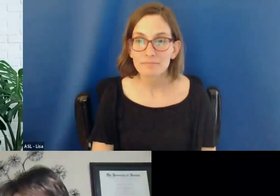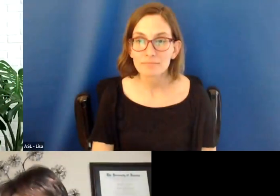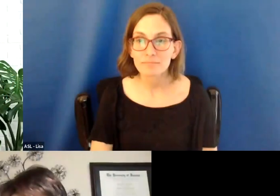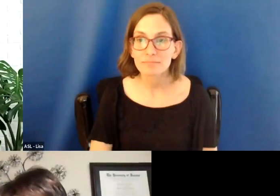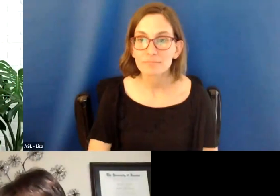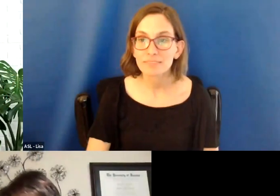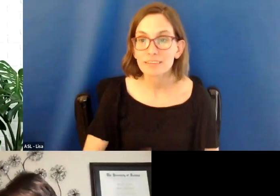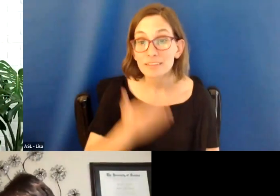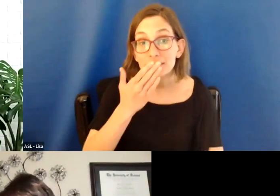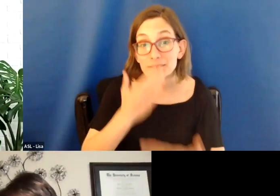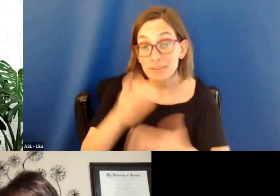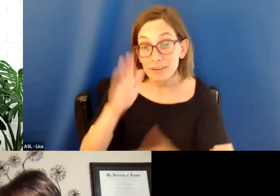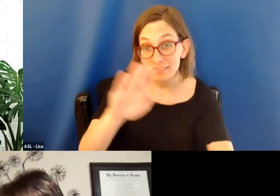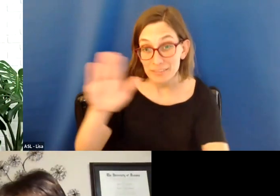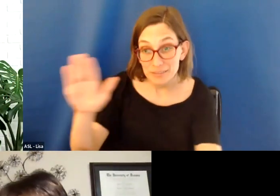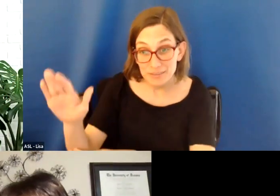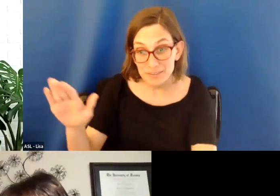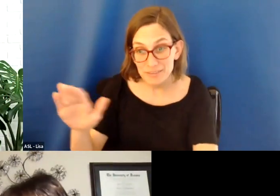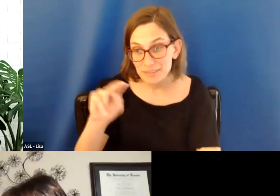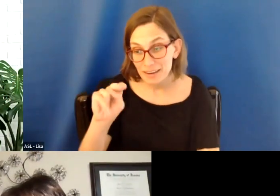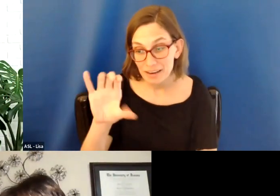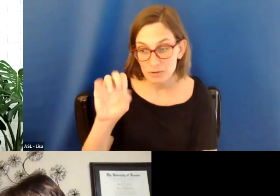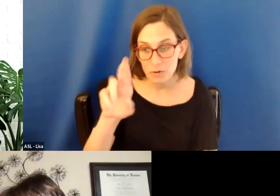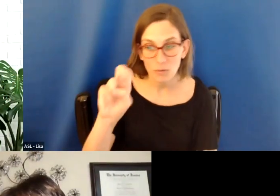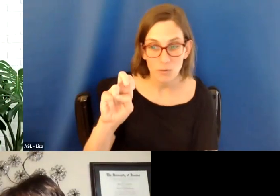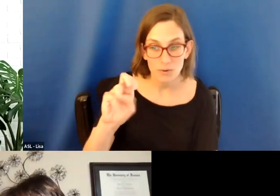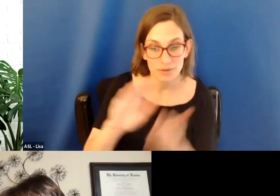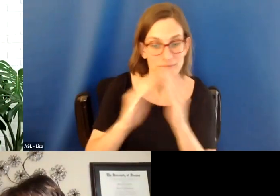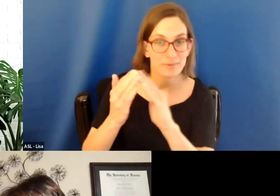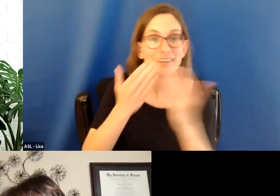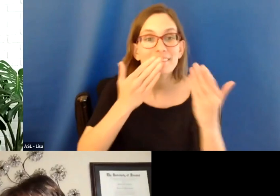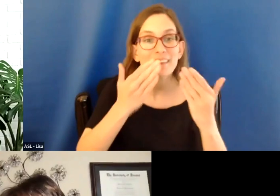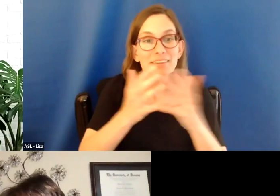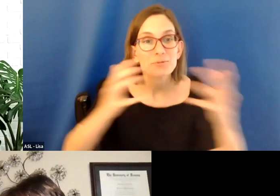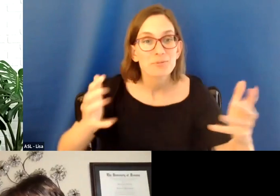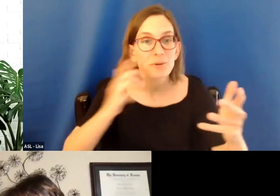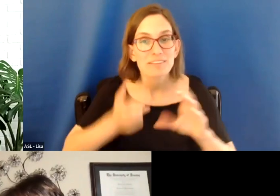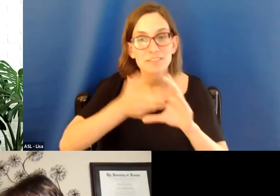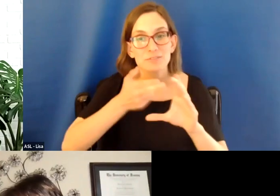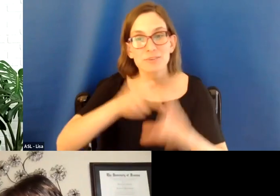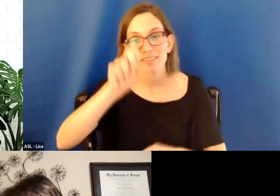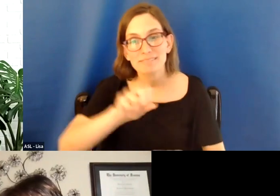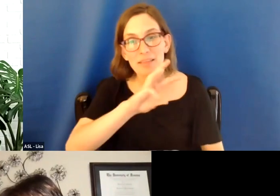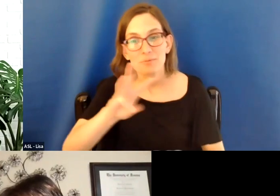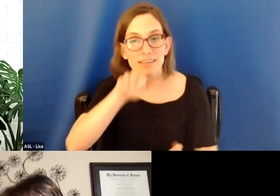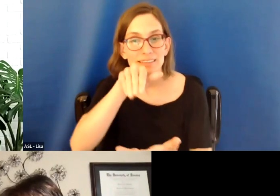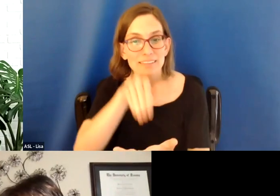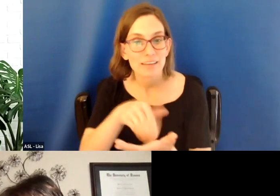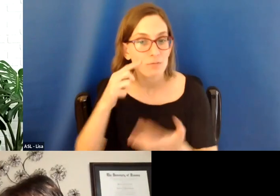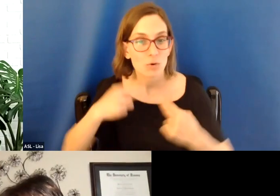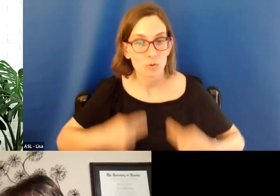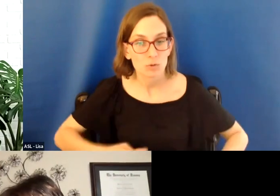Good afternoon, ENCO community. Thank you so much for joining the Southwest Center for Human